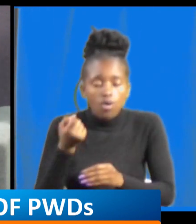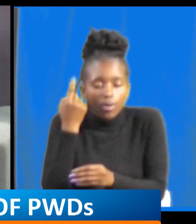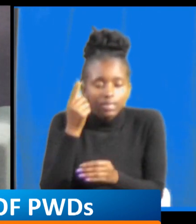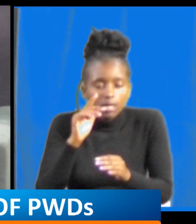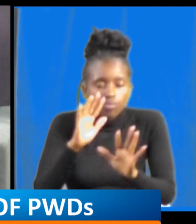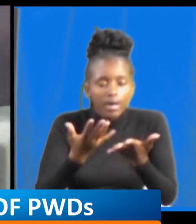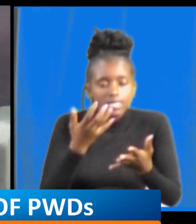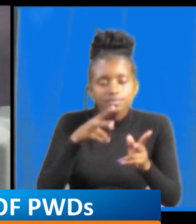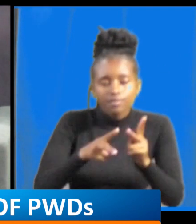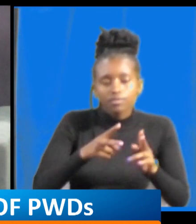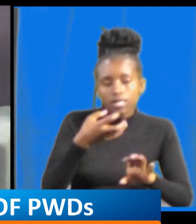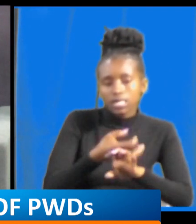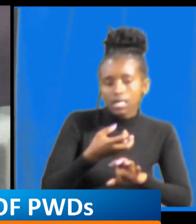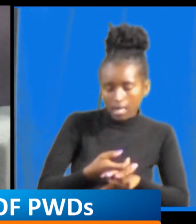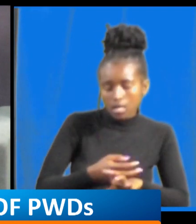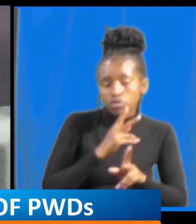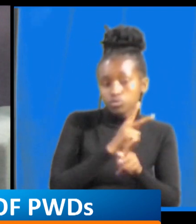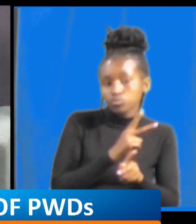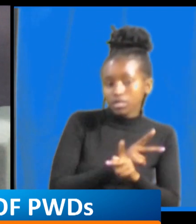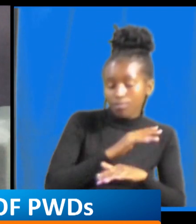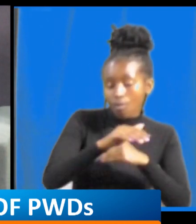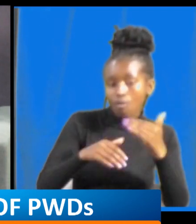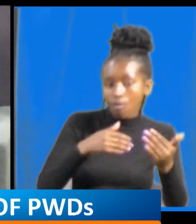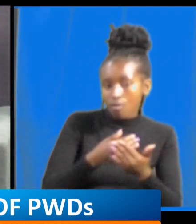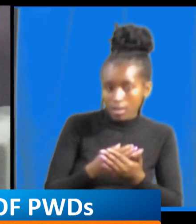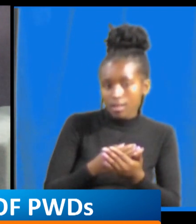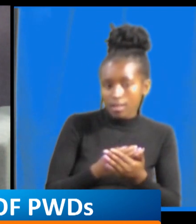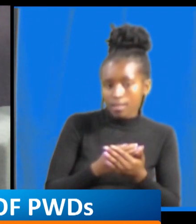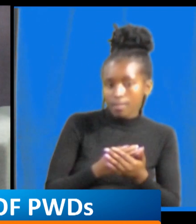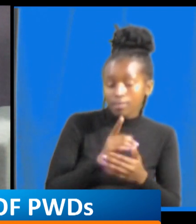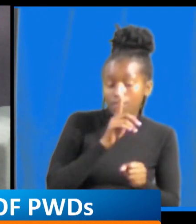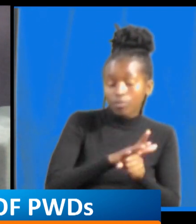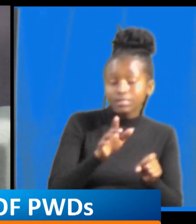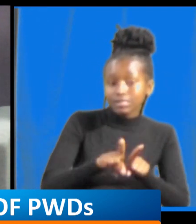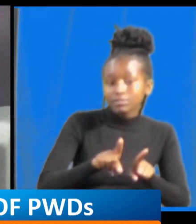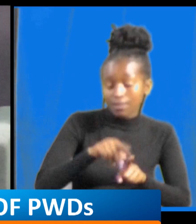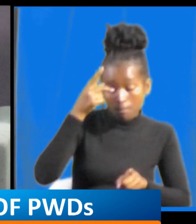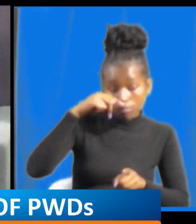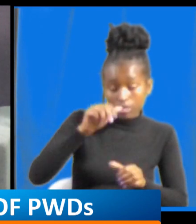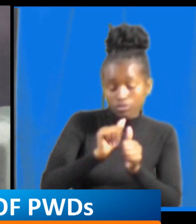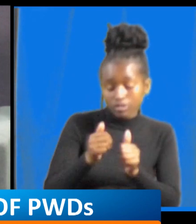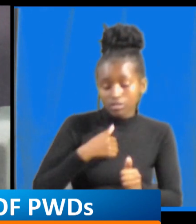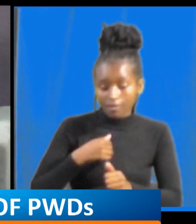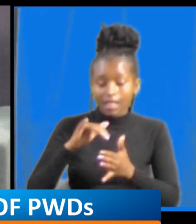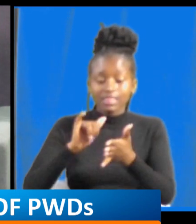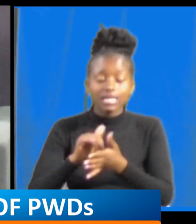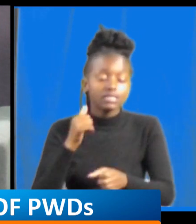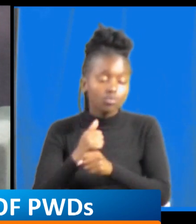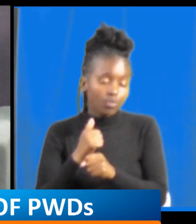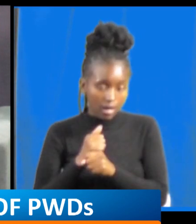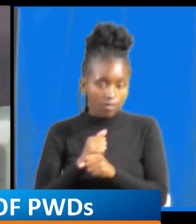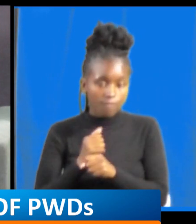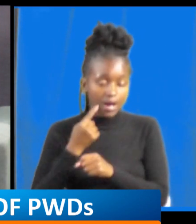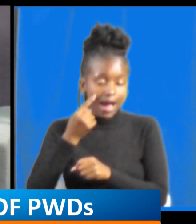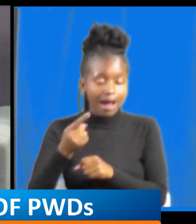implementing of the policies so that is the work of the 100 percent project so 100 percent is all about